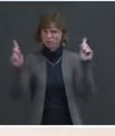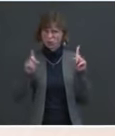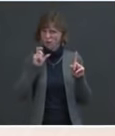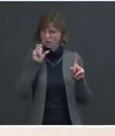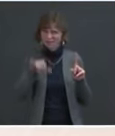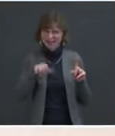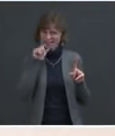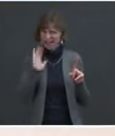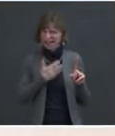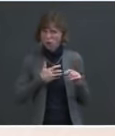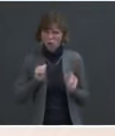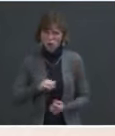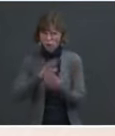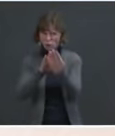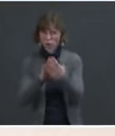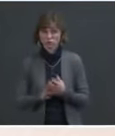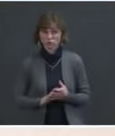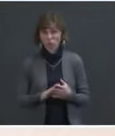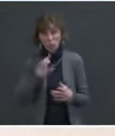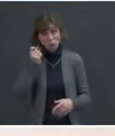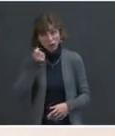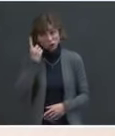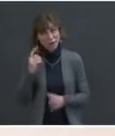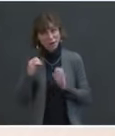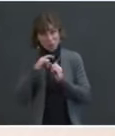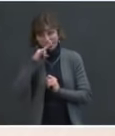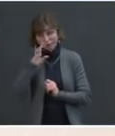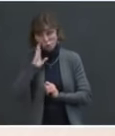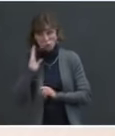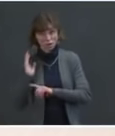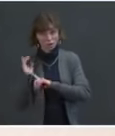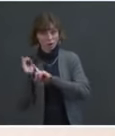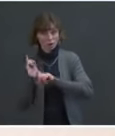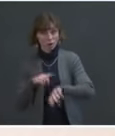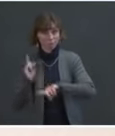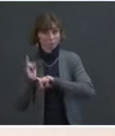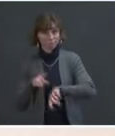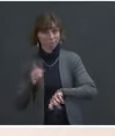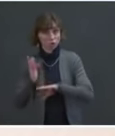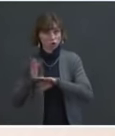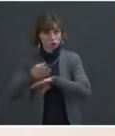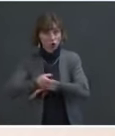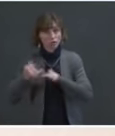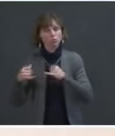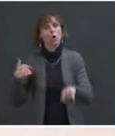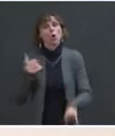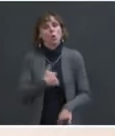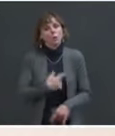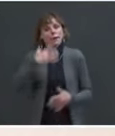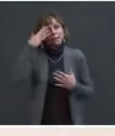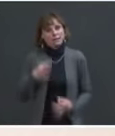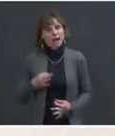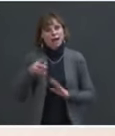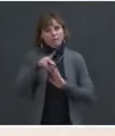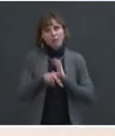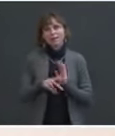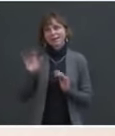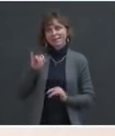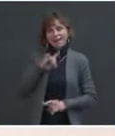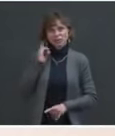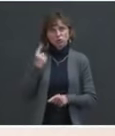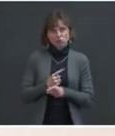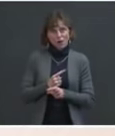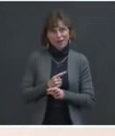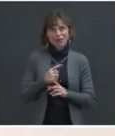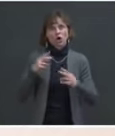kids who are crossing the border. We made a policy decision that that was the right humane step to take. But I think it's also